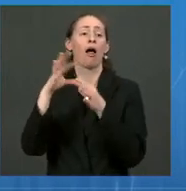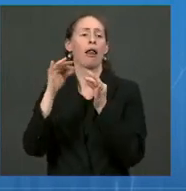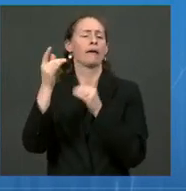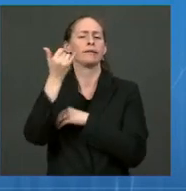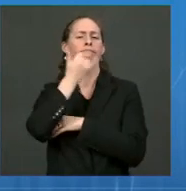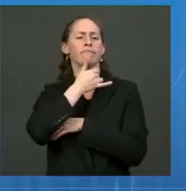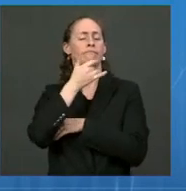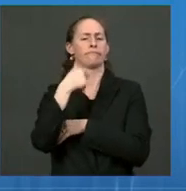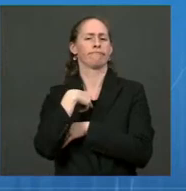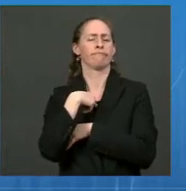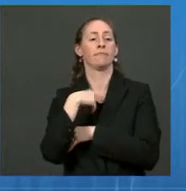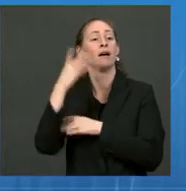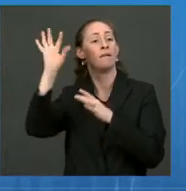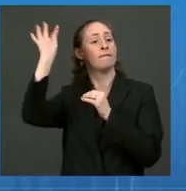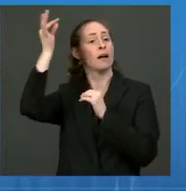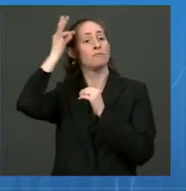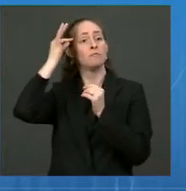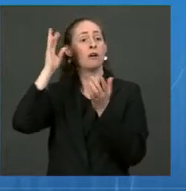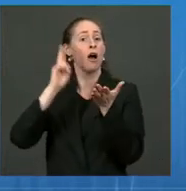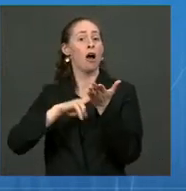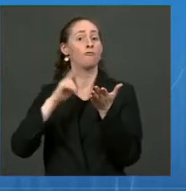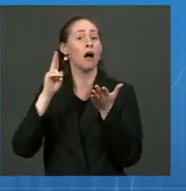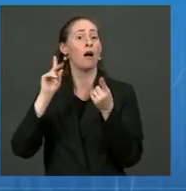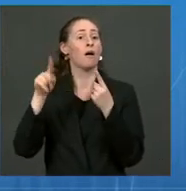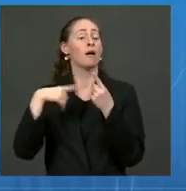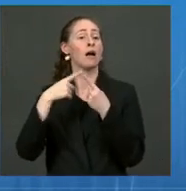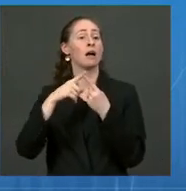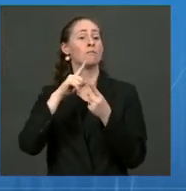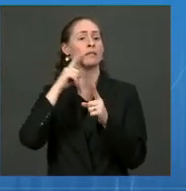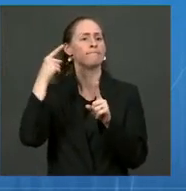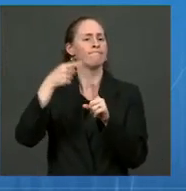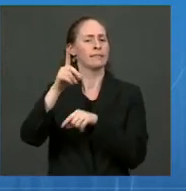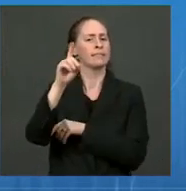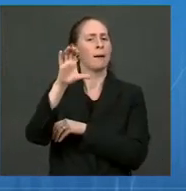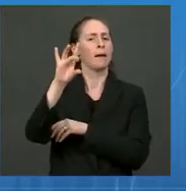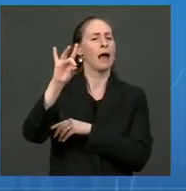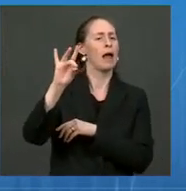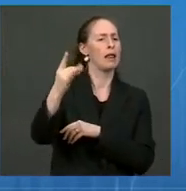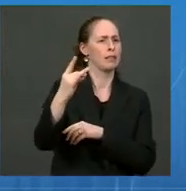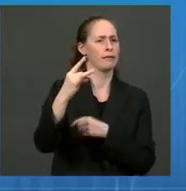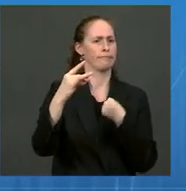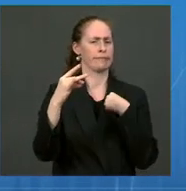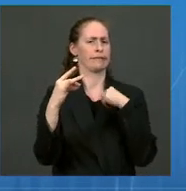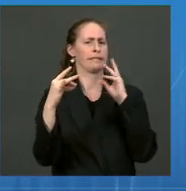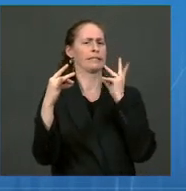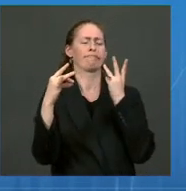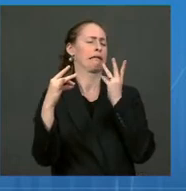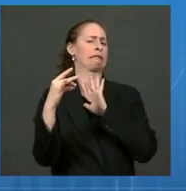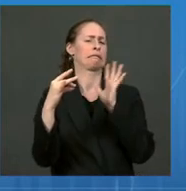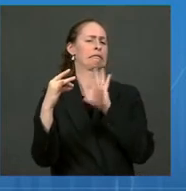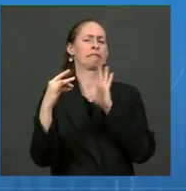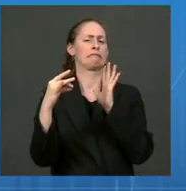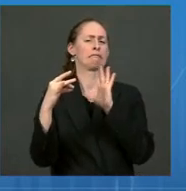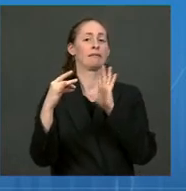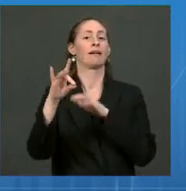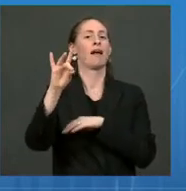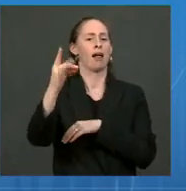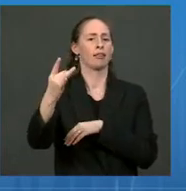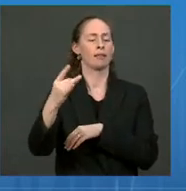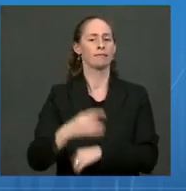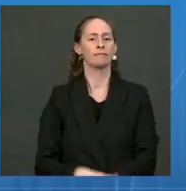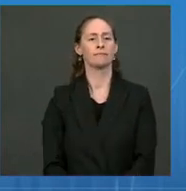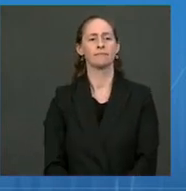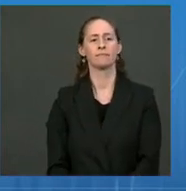was the correct deadline is December 8th. If I misspoke and said the 6th, that was a mistake. December 8th is the deadline for federal